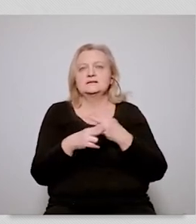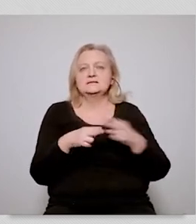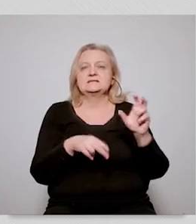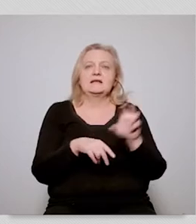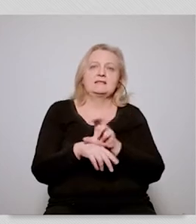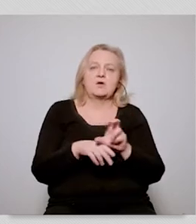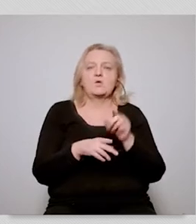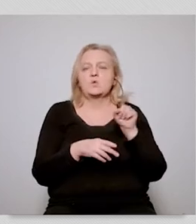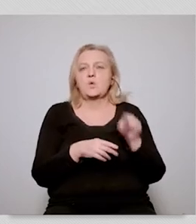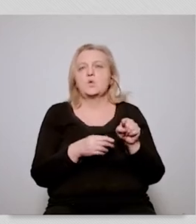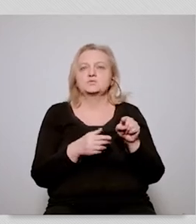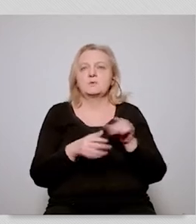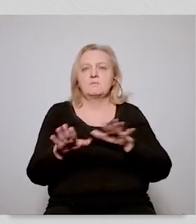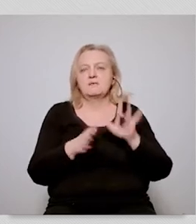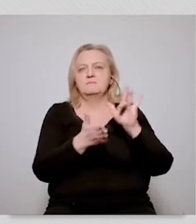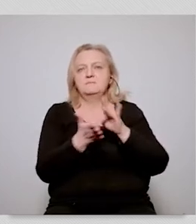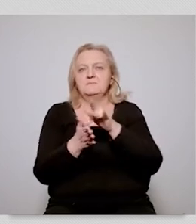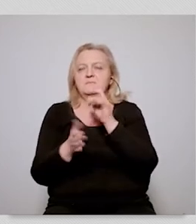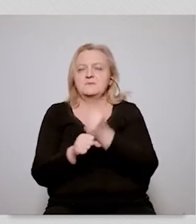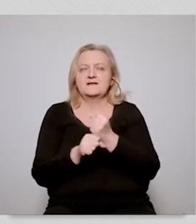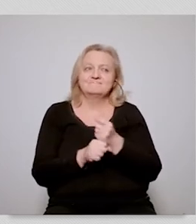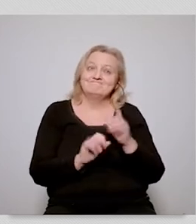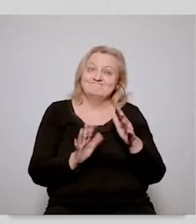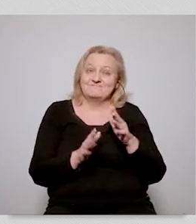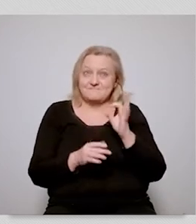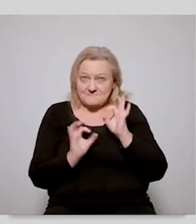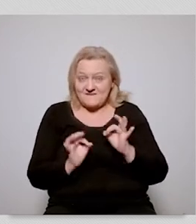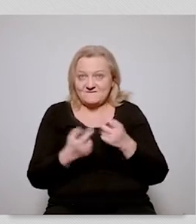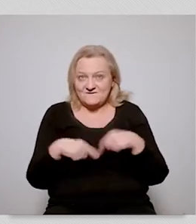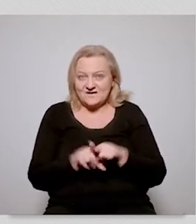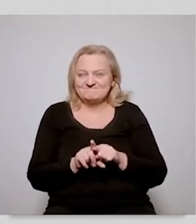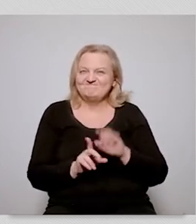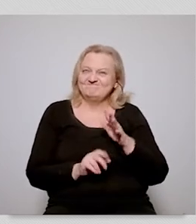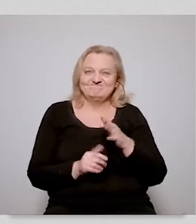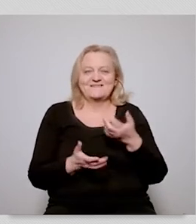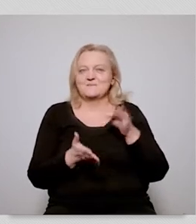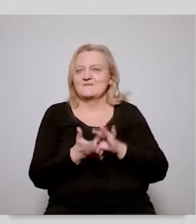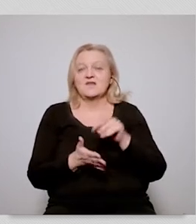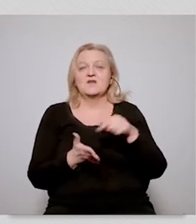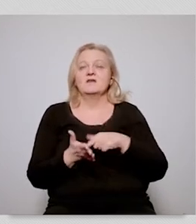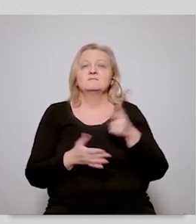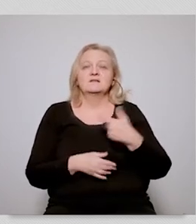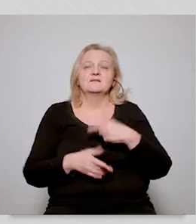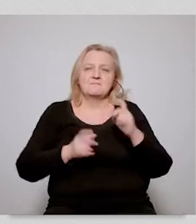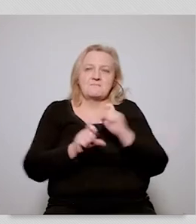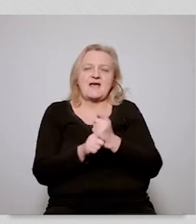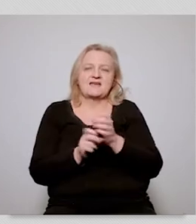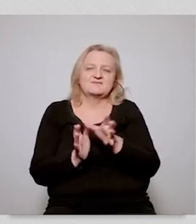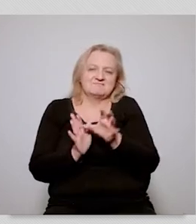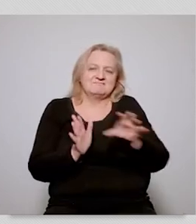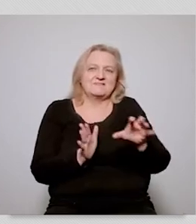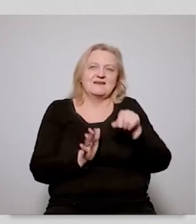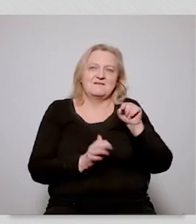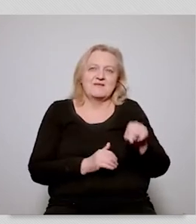worried that they are going to lose their jobs because these are going to be replaced by new green jobs. But this is not